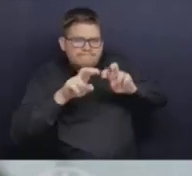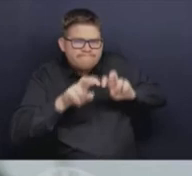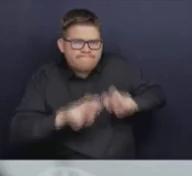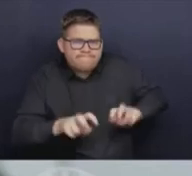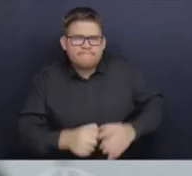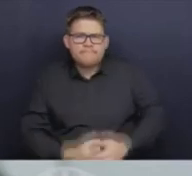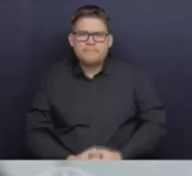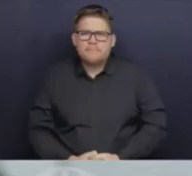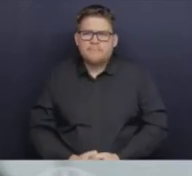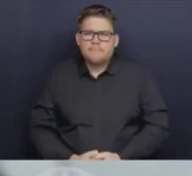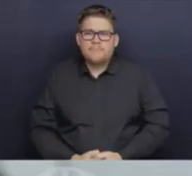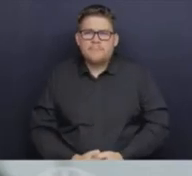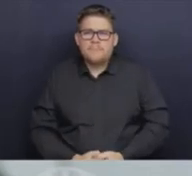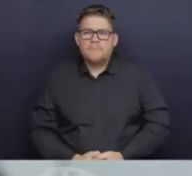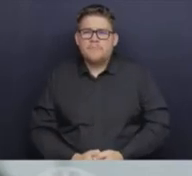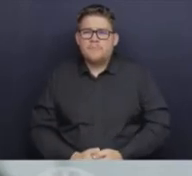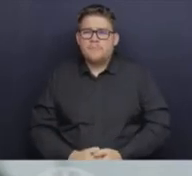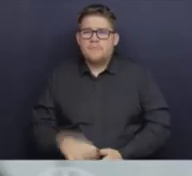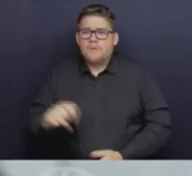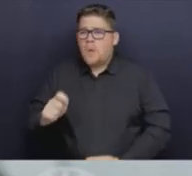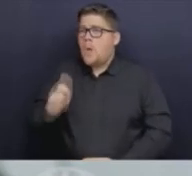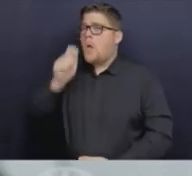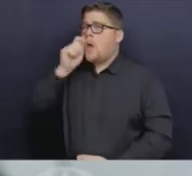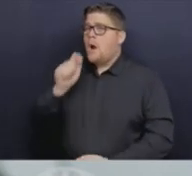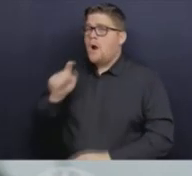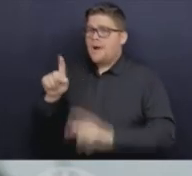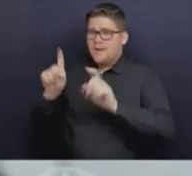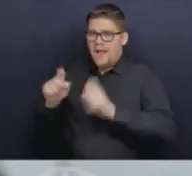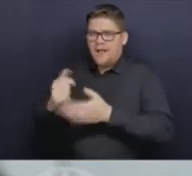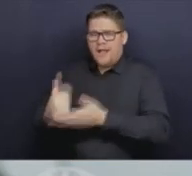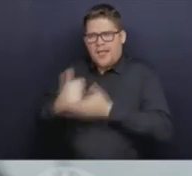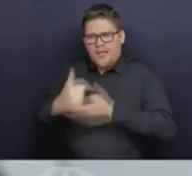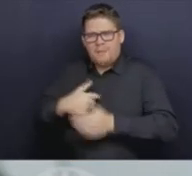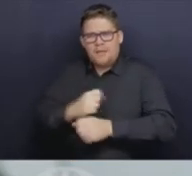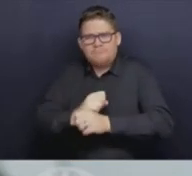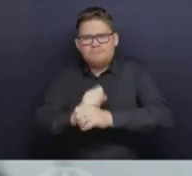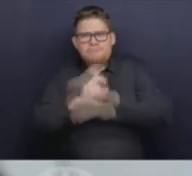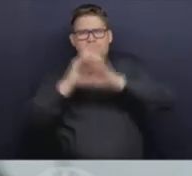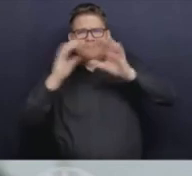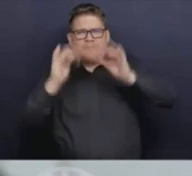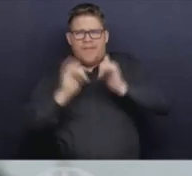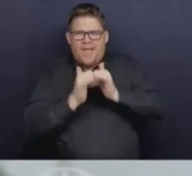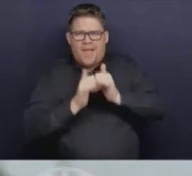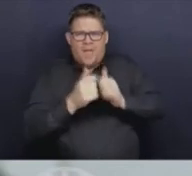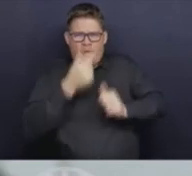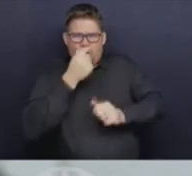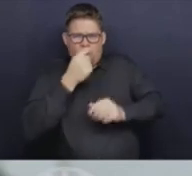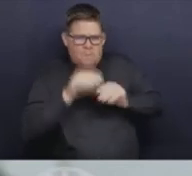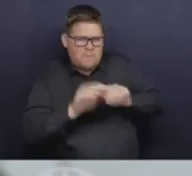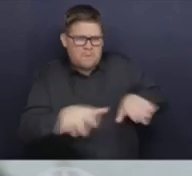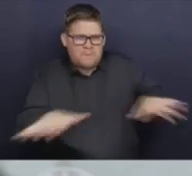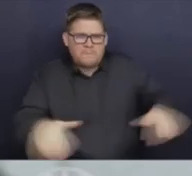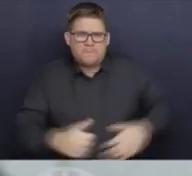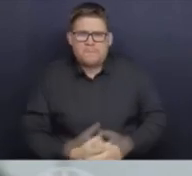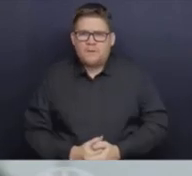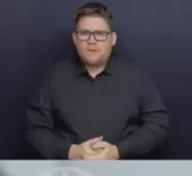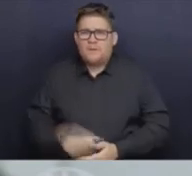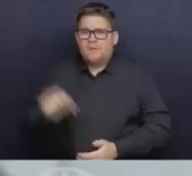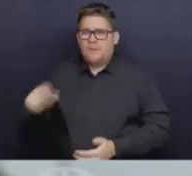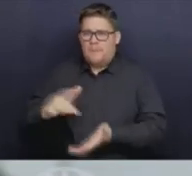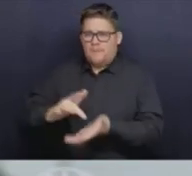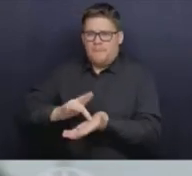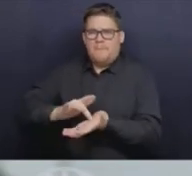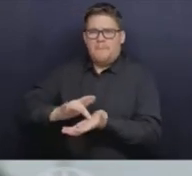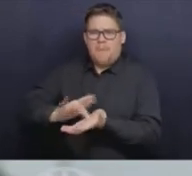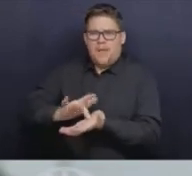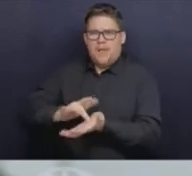illness across the province. So these are what we call medically necessary tests. We don't just test everybody. We test you when